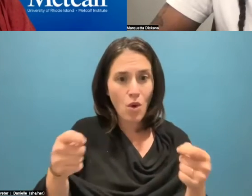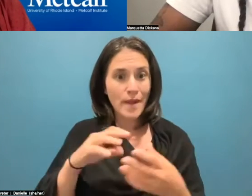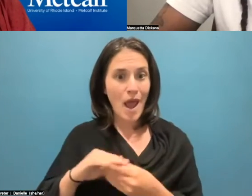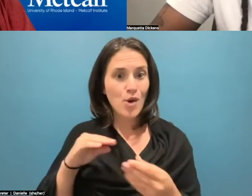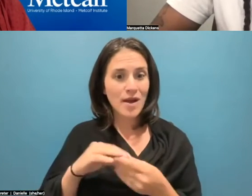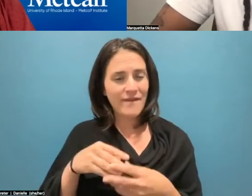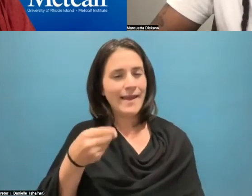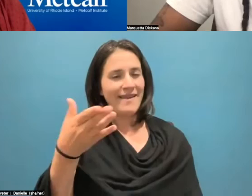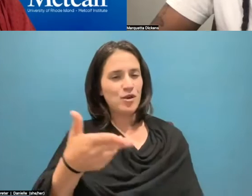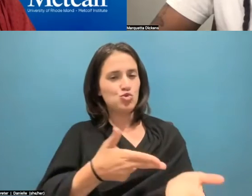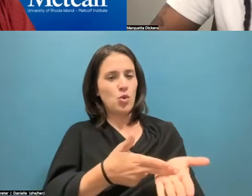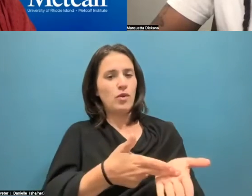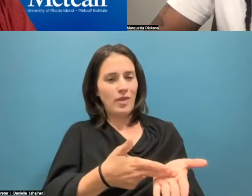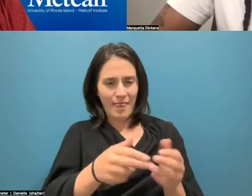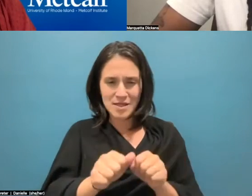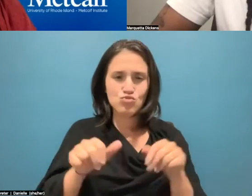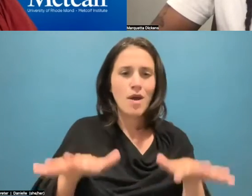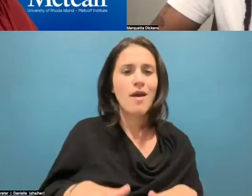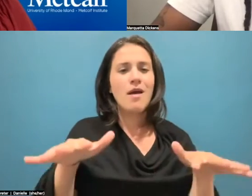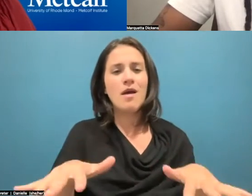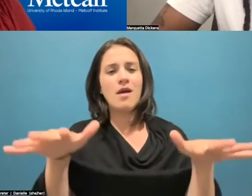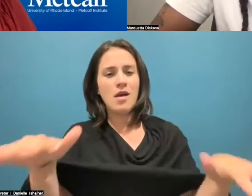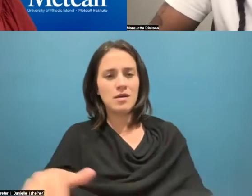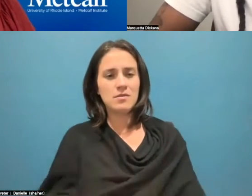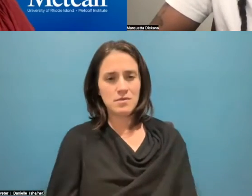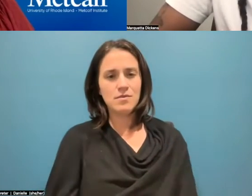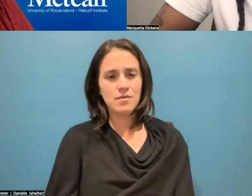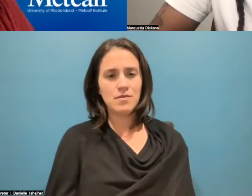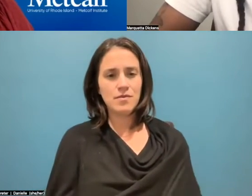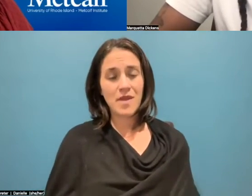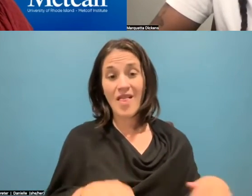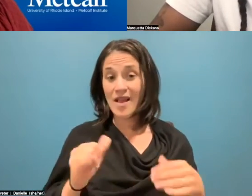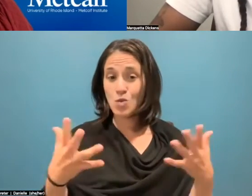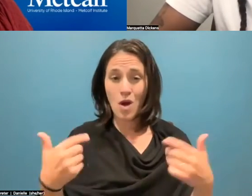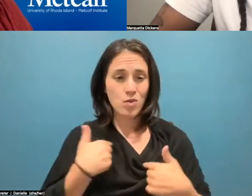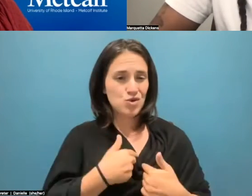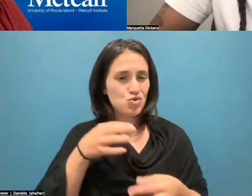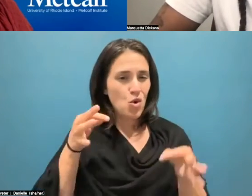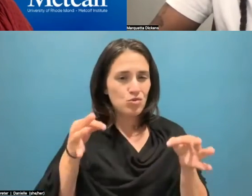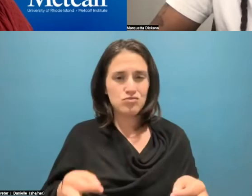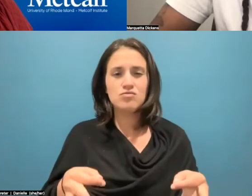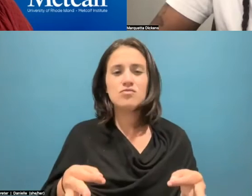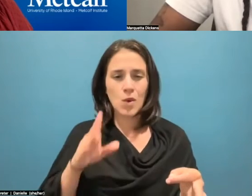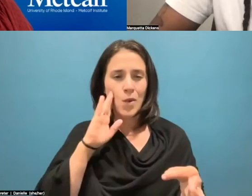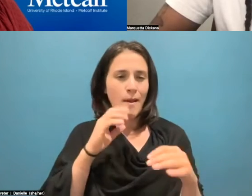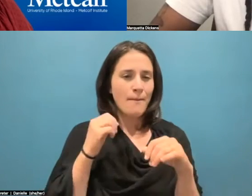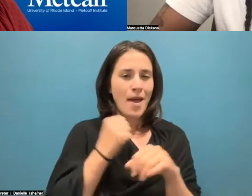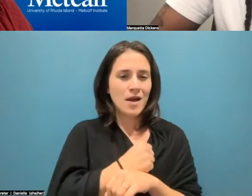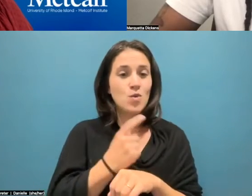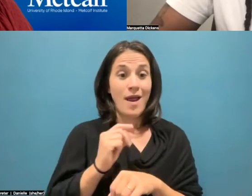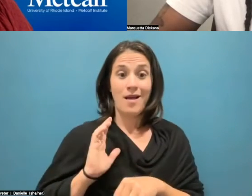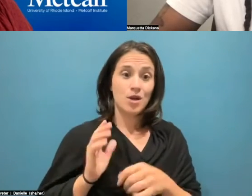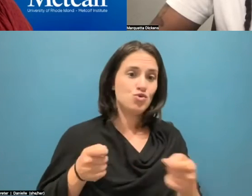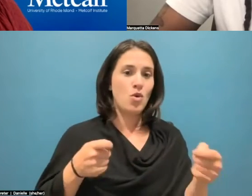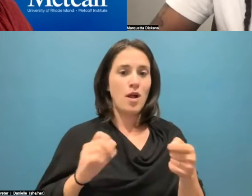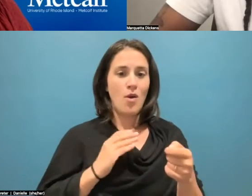And then you spread that truth far and wide as possible. And that's the way that we've chosen to combat it. The next step is combating